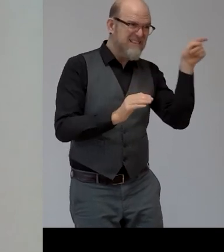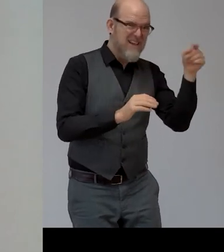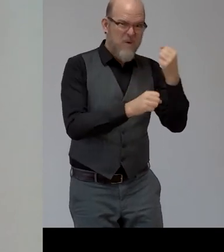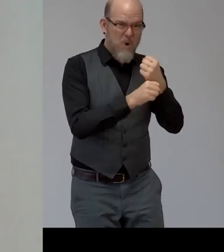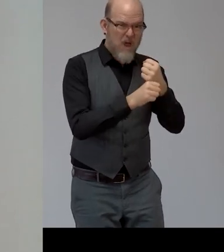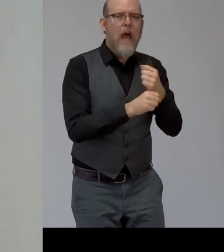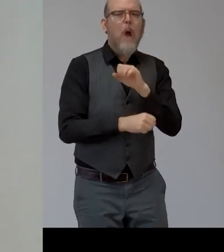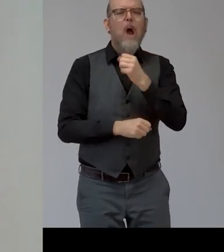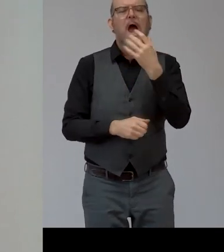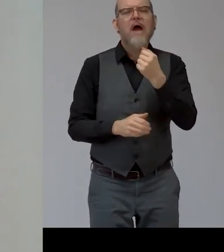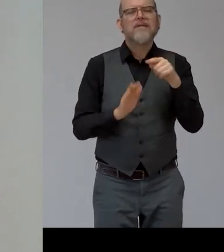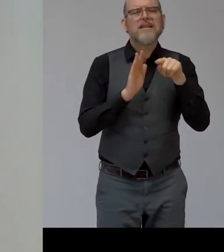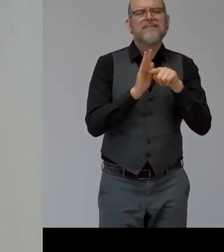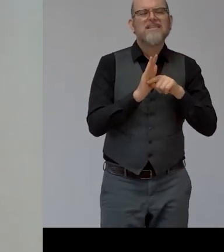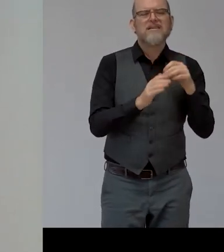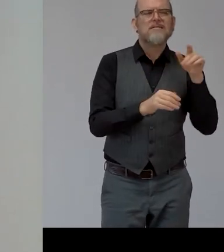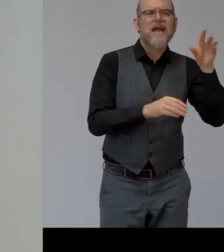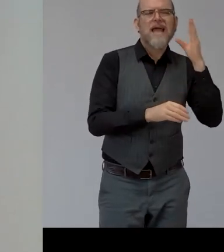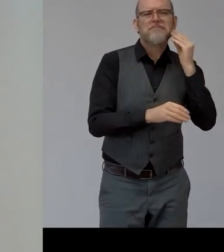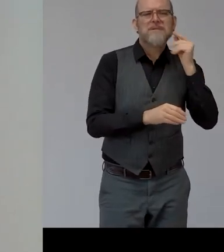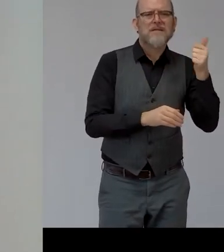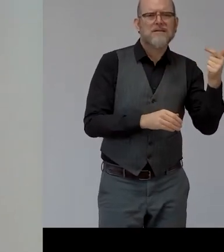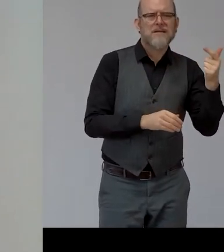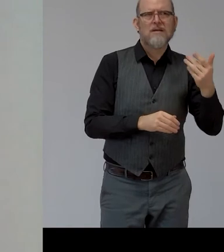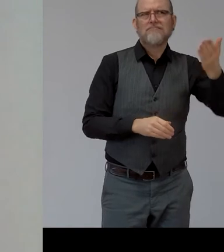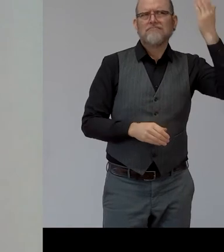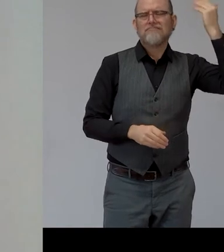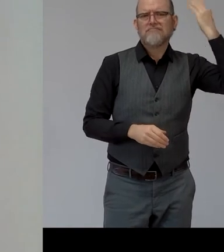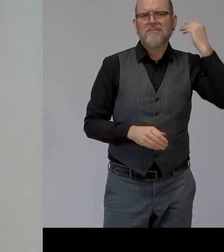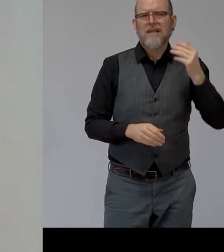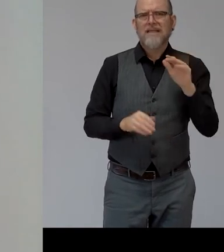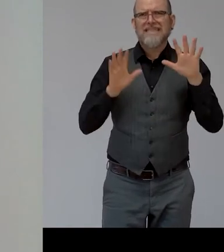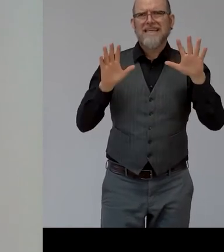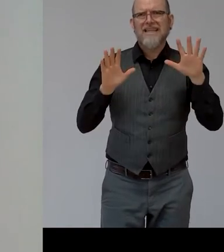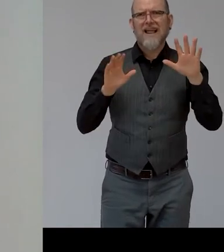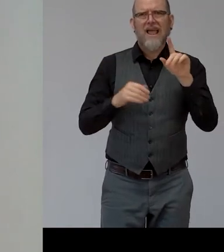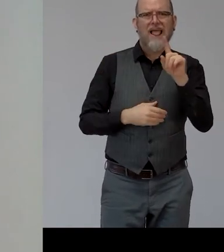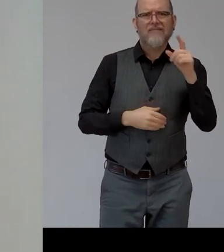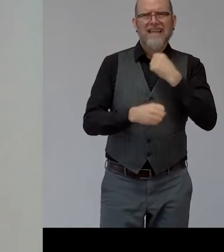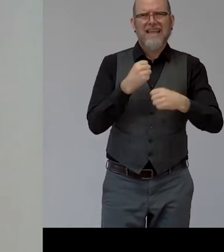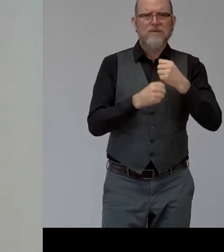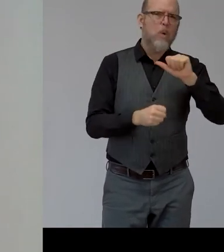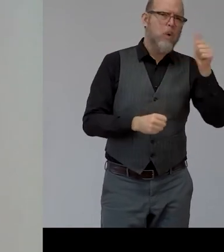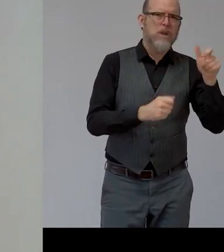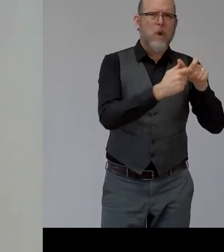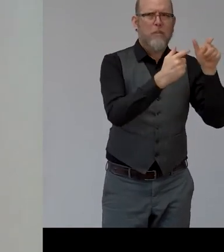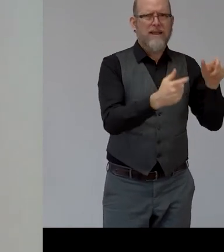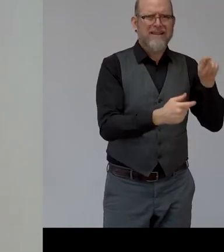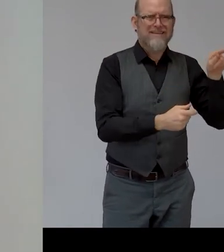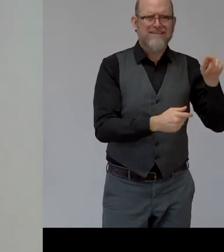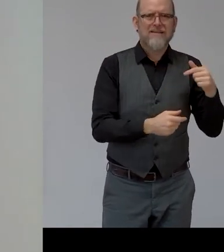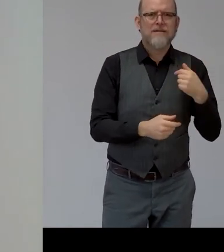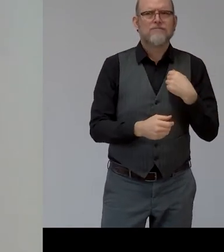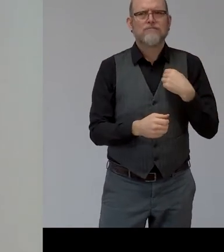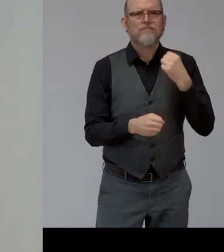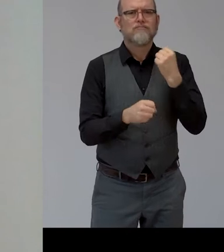ago about 10 or 11 years ago um i went to work for another company and i was doing work with them that had to do with computers and the